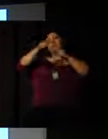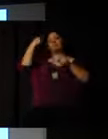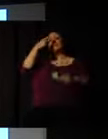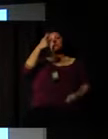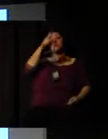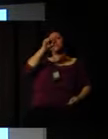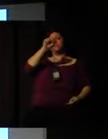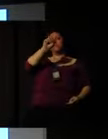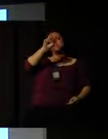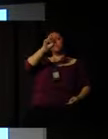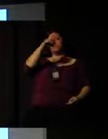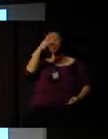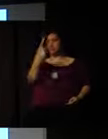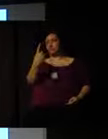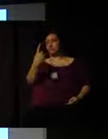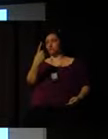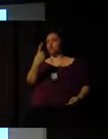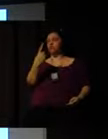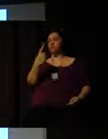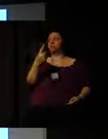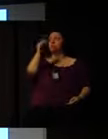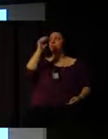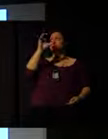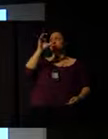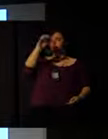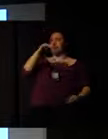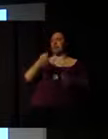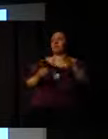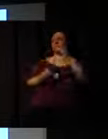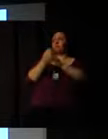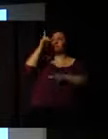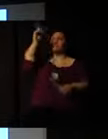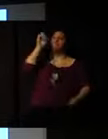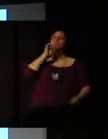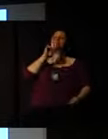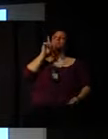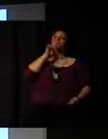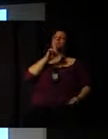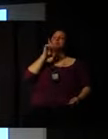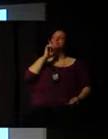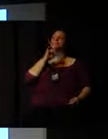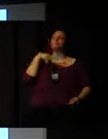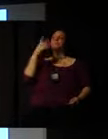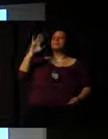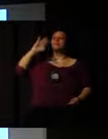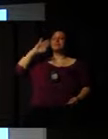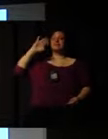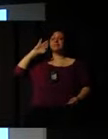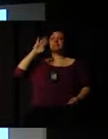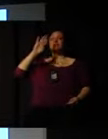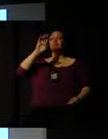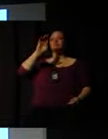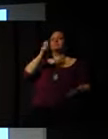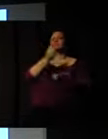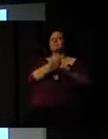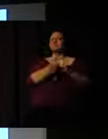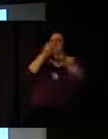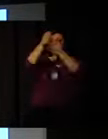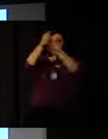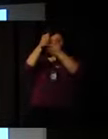YMCA in the United States was founded. And then also the Salvation Army, which is one of the largest and oldest organizations